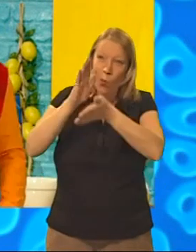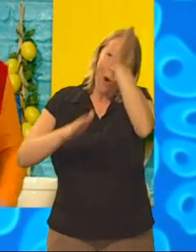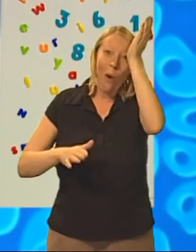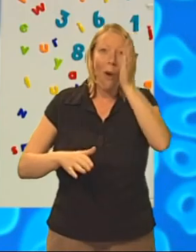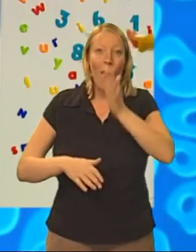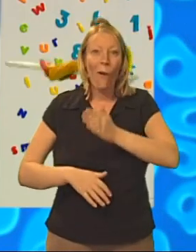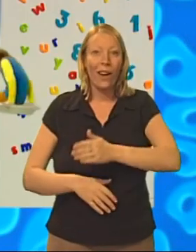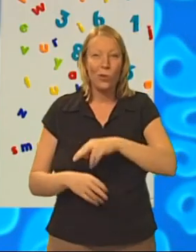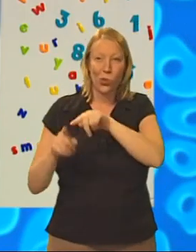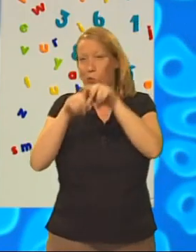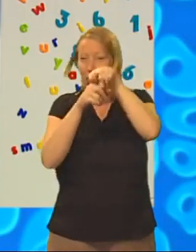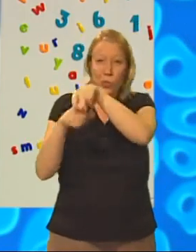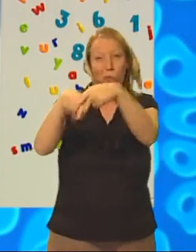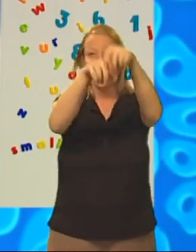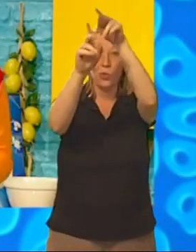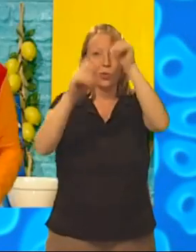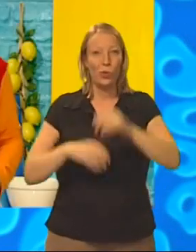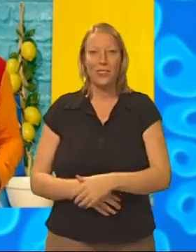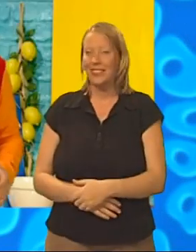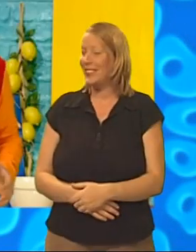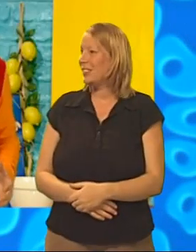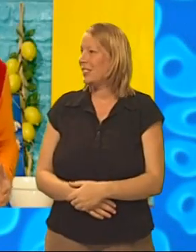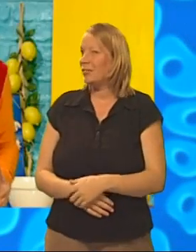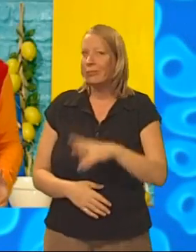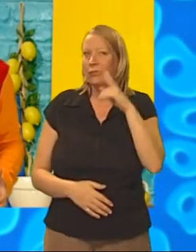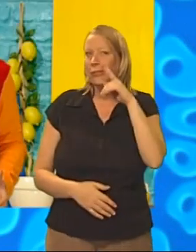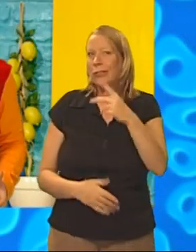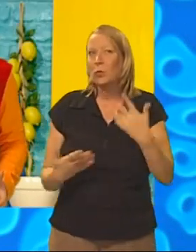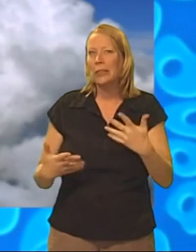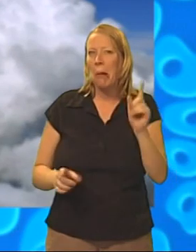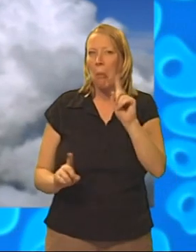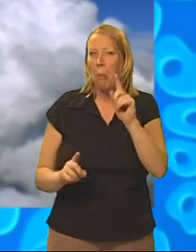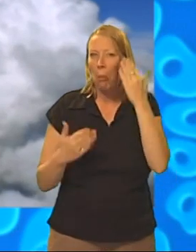Go small. Whizz away. I wonder what he'll see today.